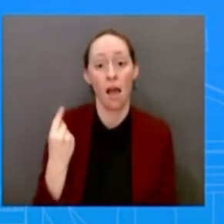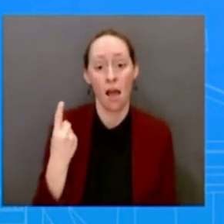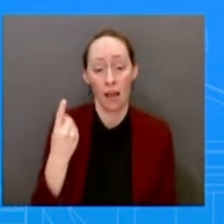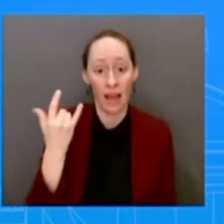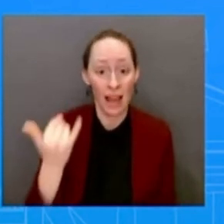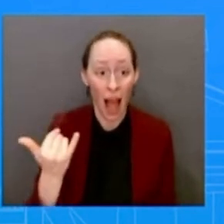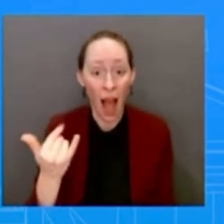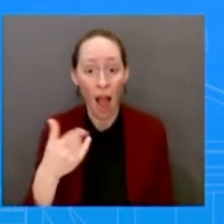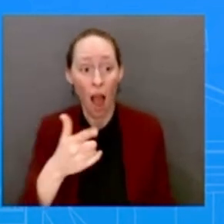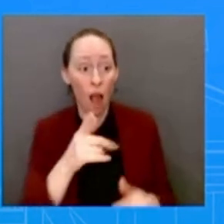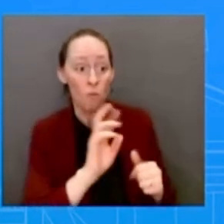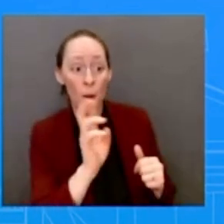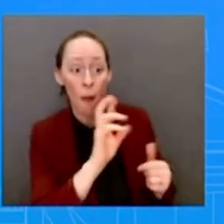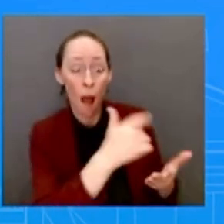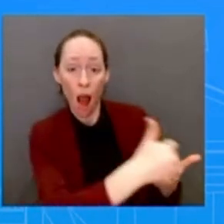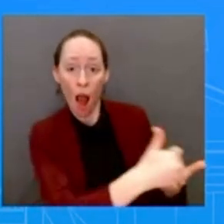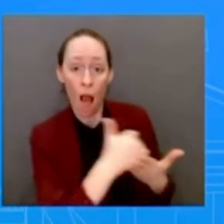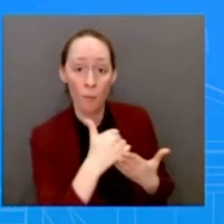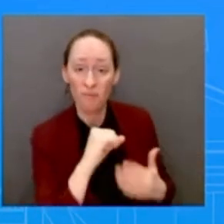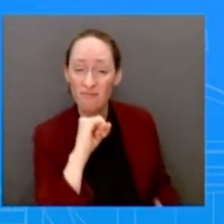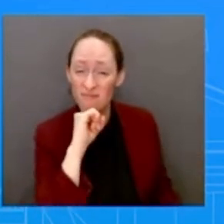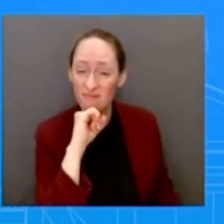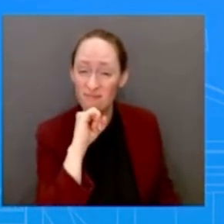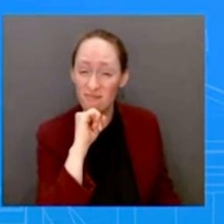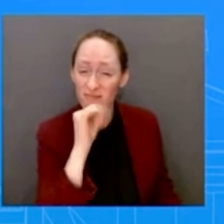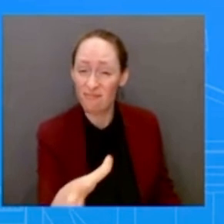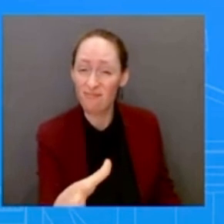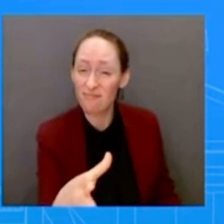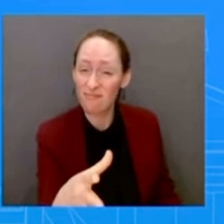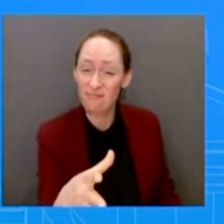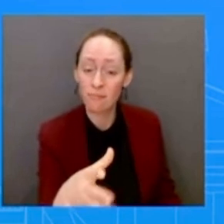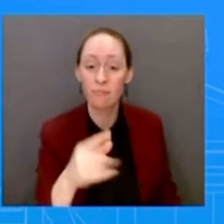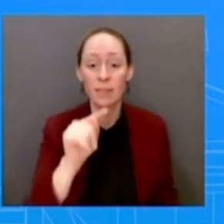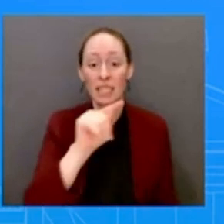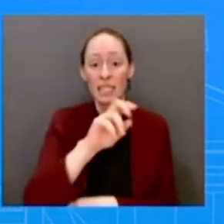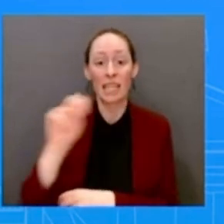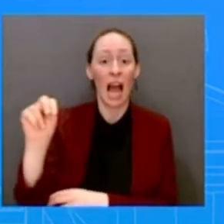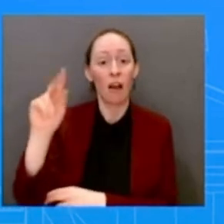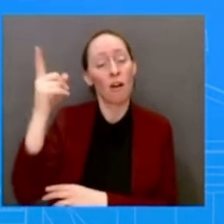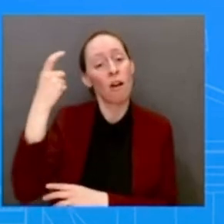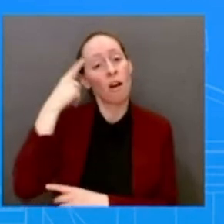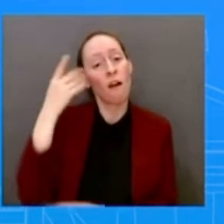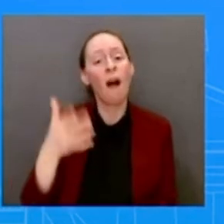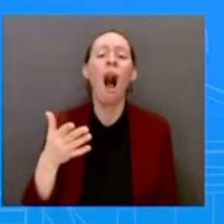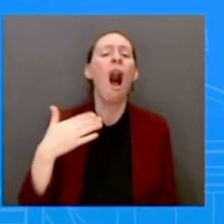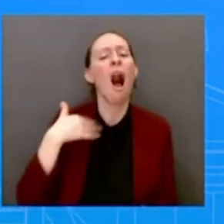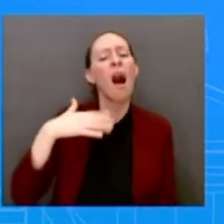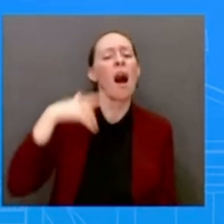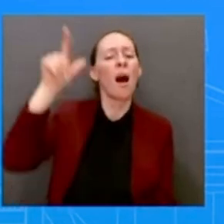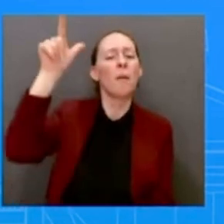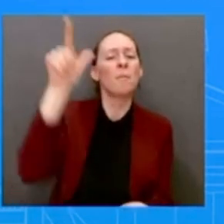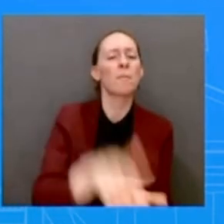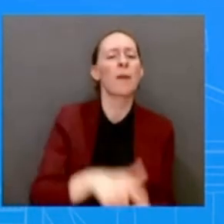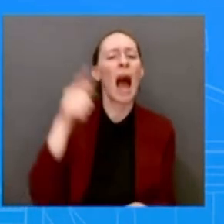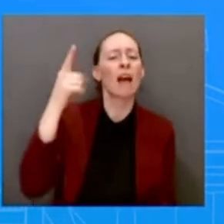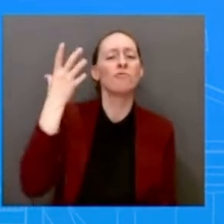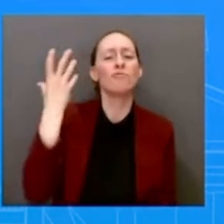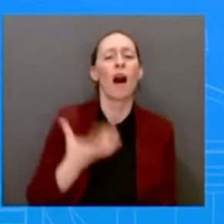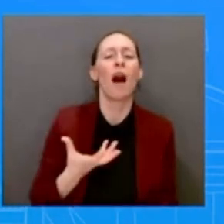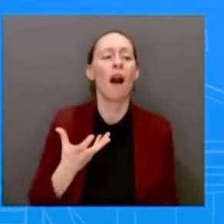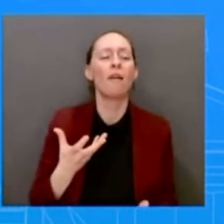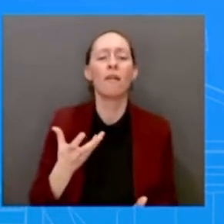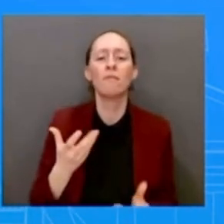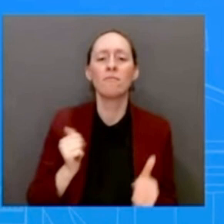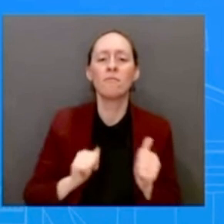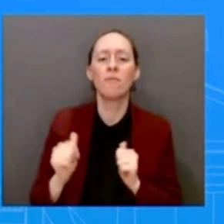Tennessee has decided to go after drag shows. What sense does that make, to go after drag shows? How is that going to help people's